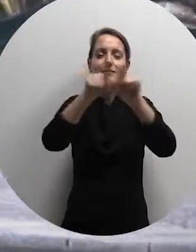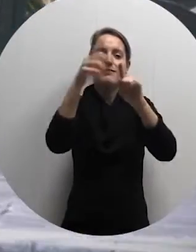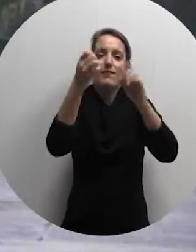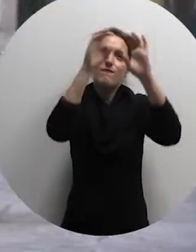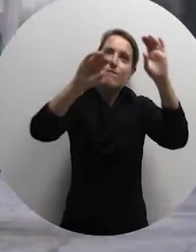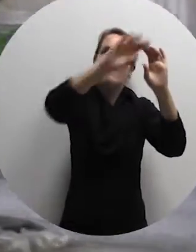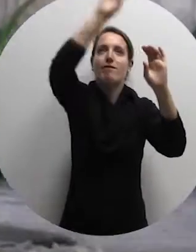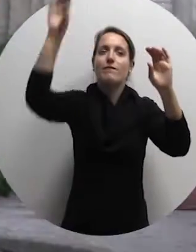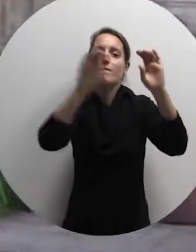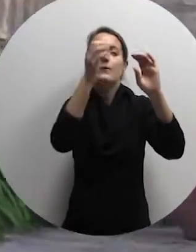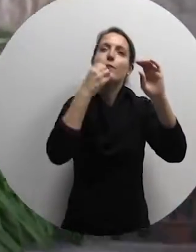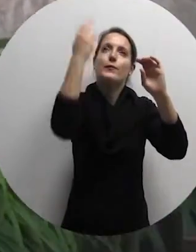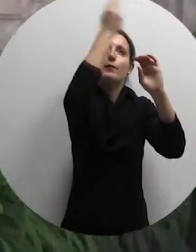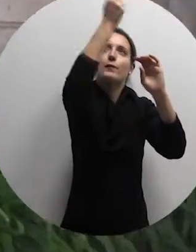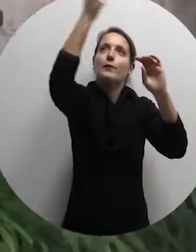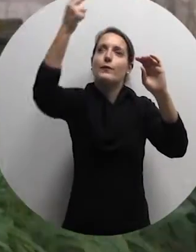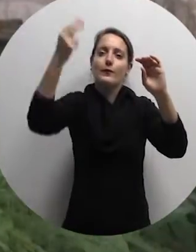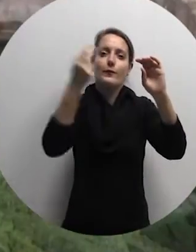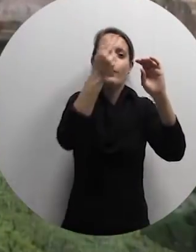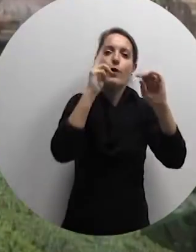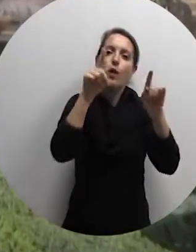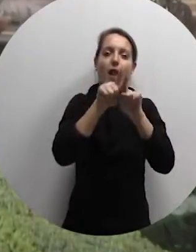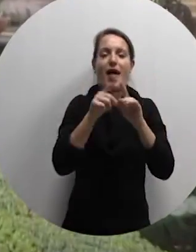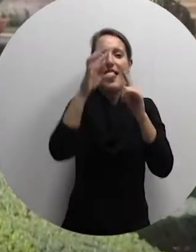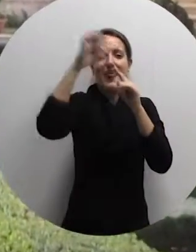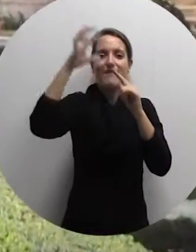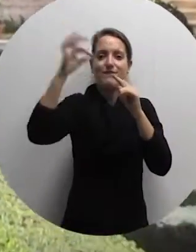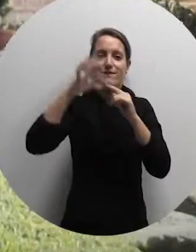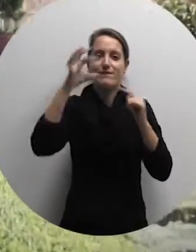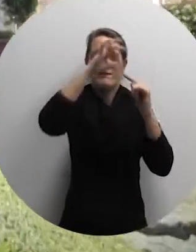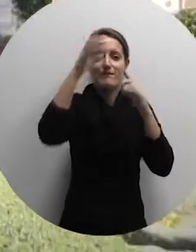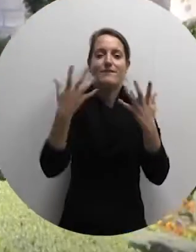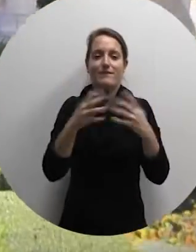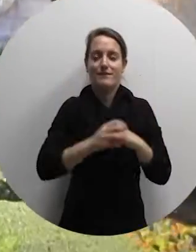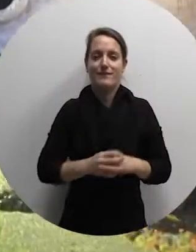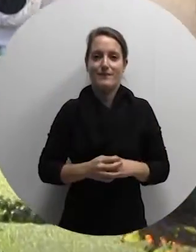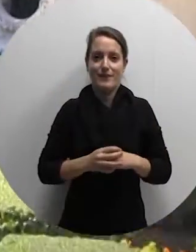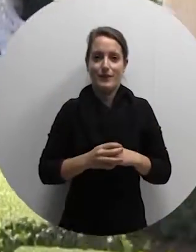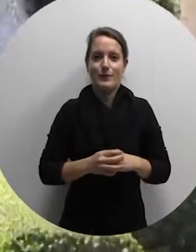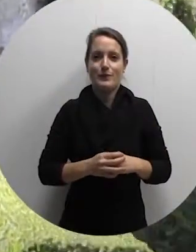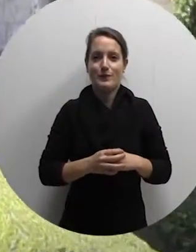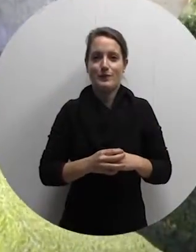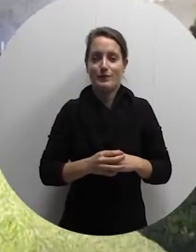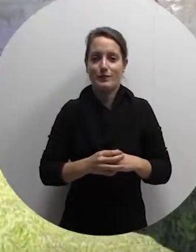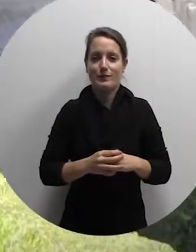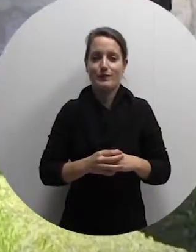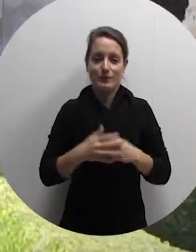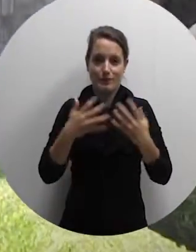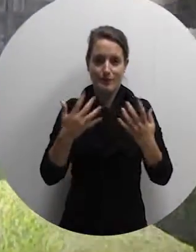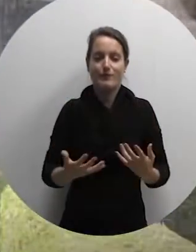foliage. The entrance to the ground floor is in the centre of the façade within the external staircase.